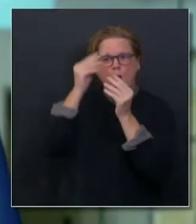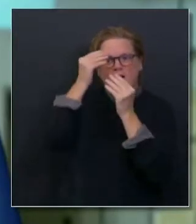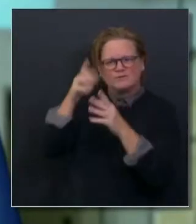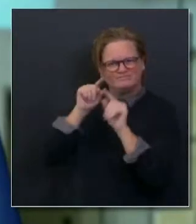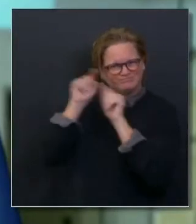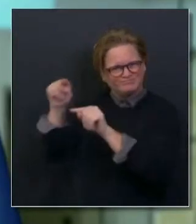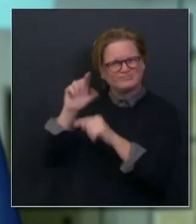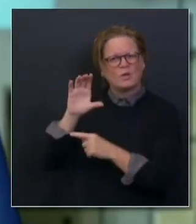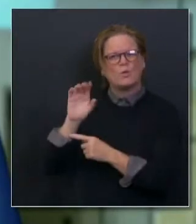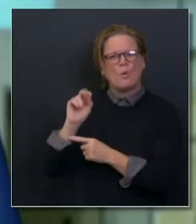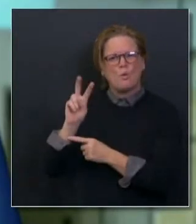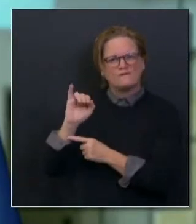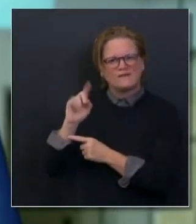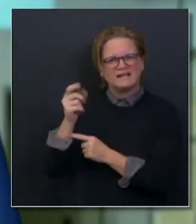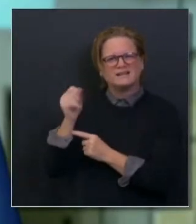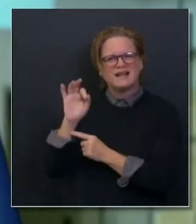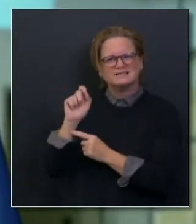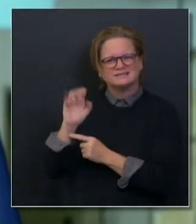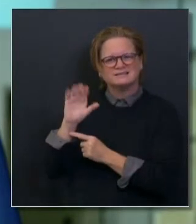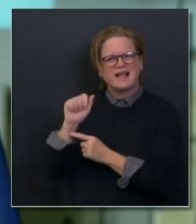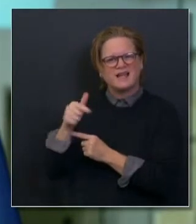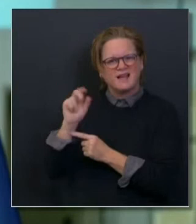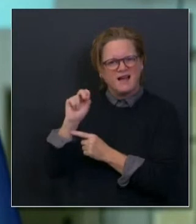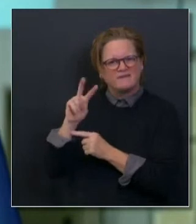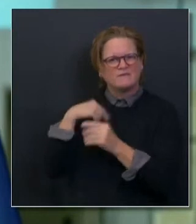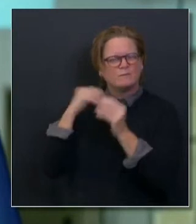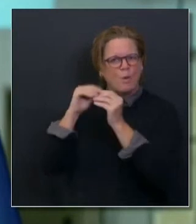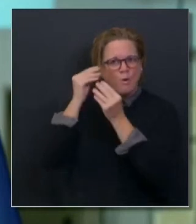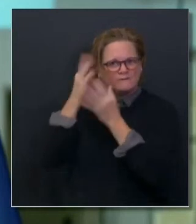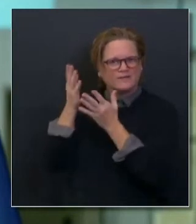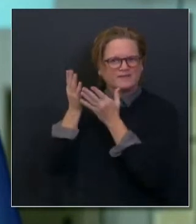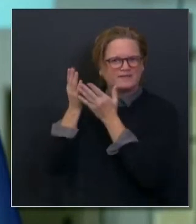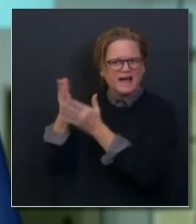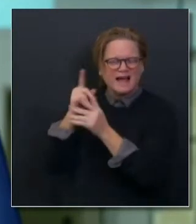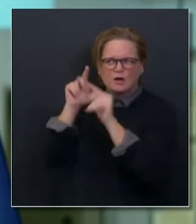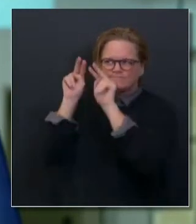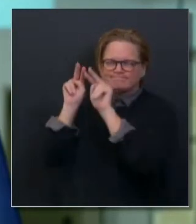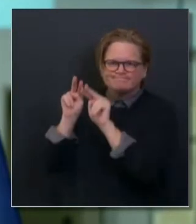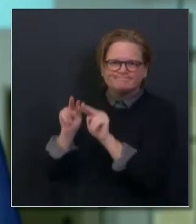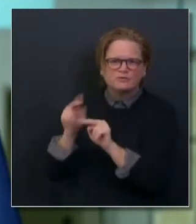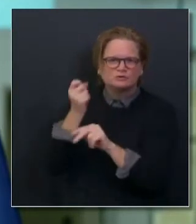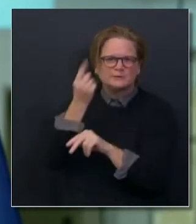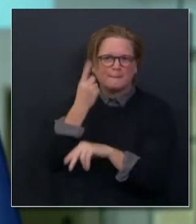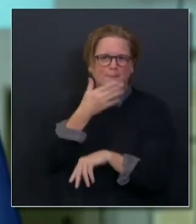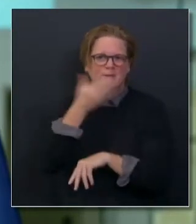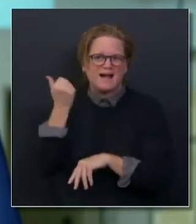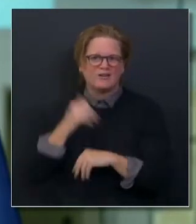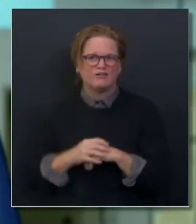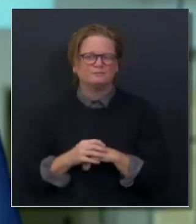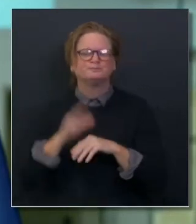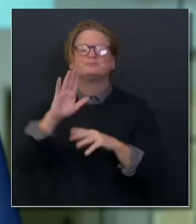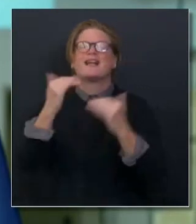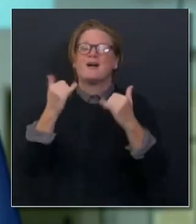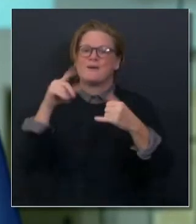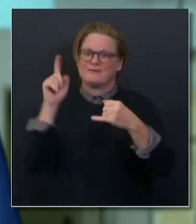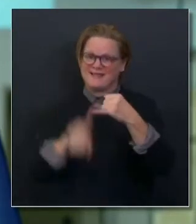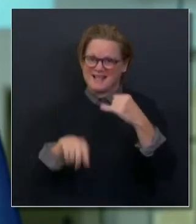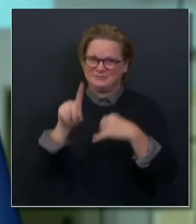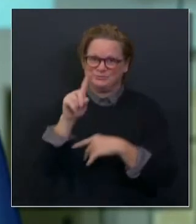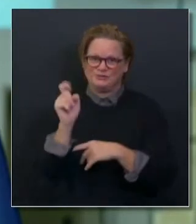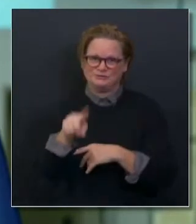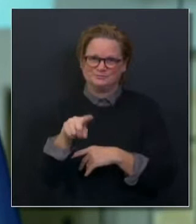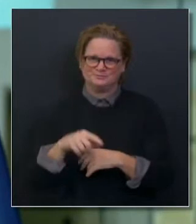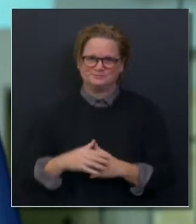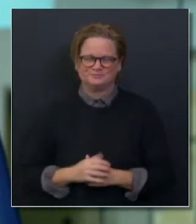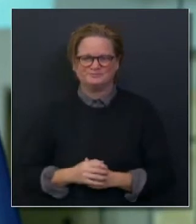Final question, Eric Westervelt, NPR. Hi, Governor. A quick follow-up on hospital staffing challenges, and specifically